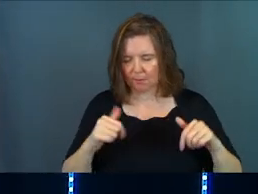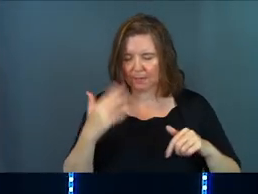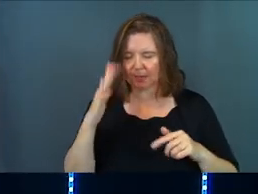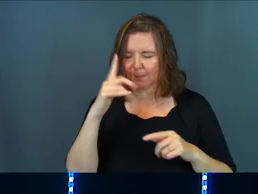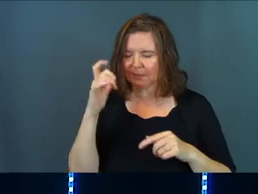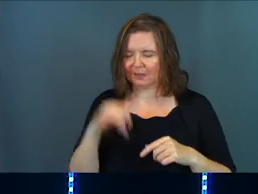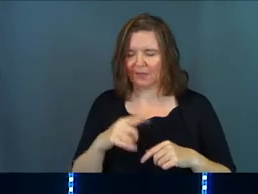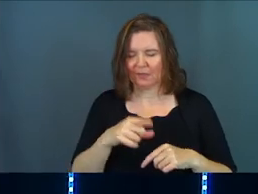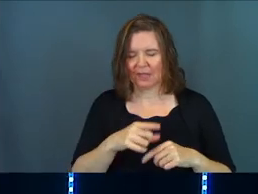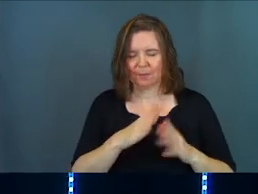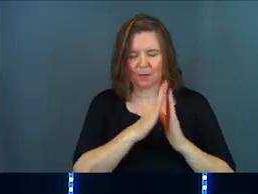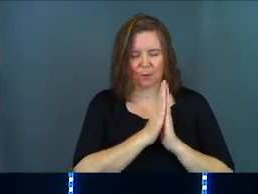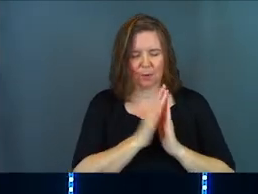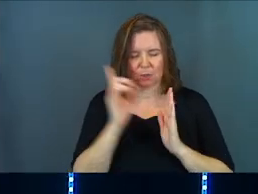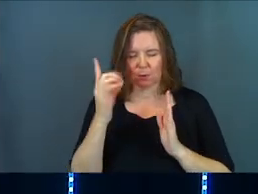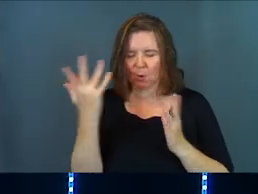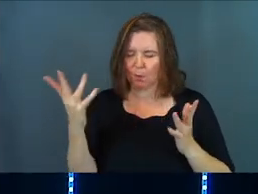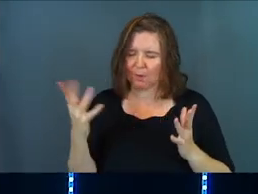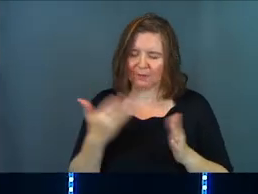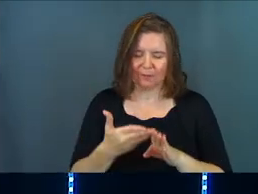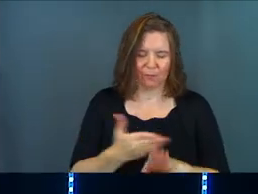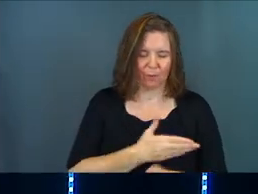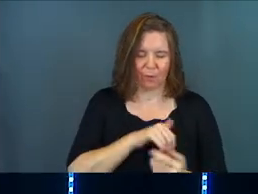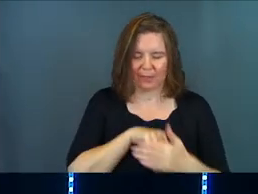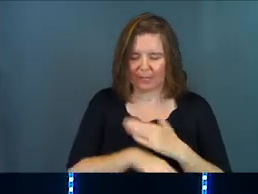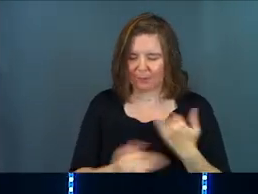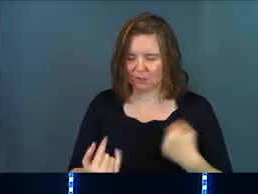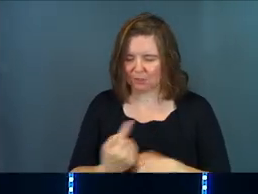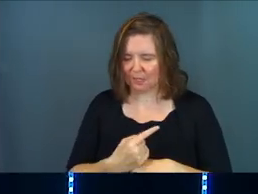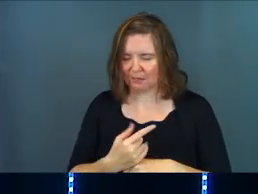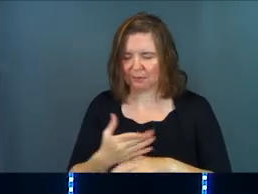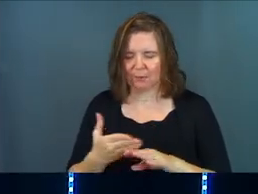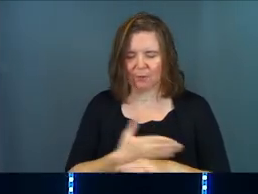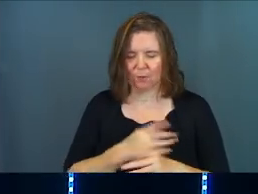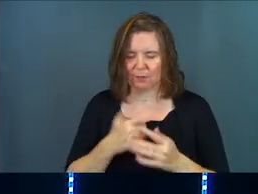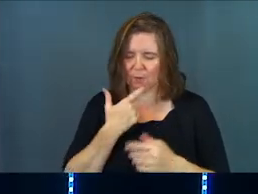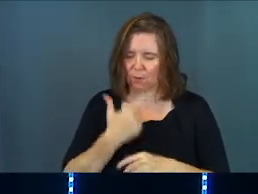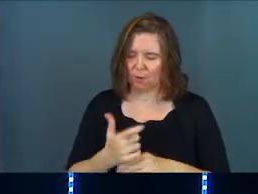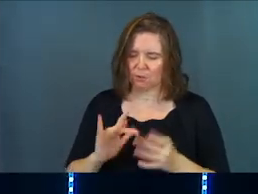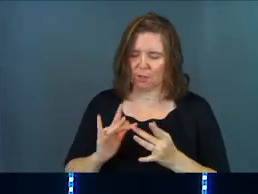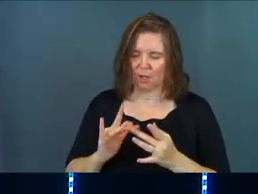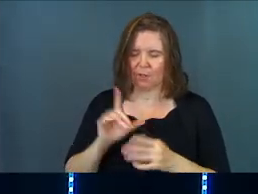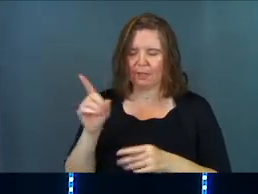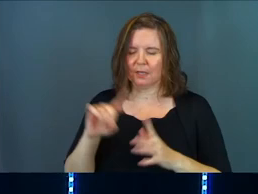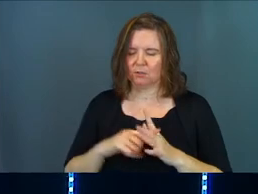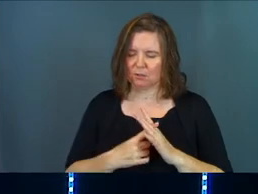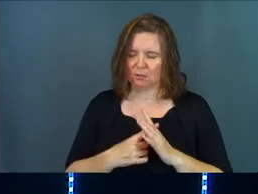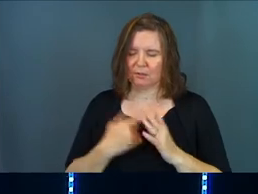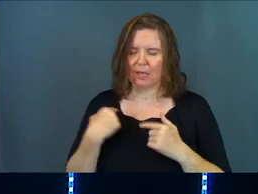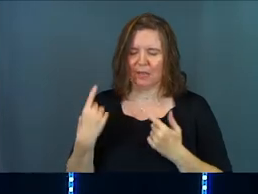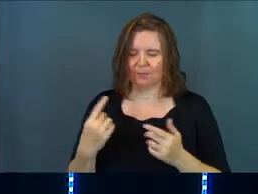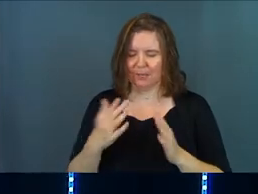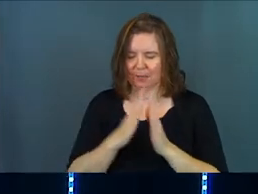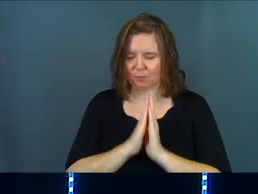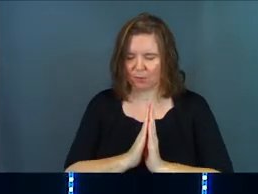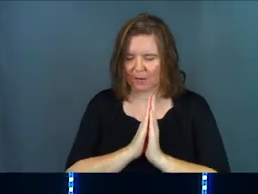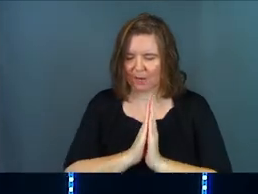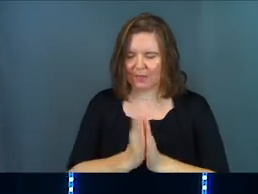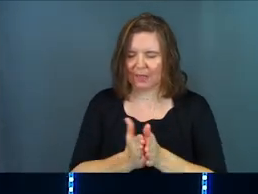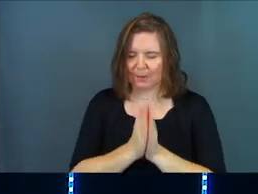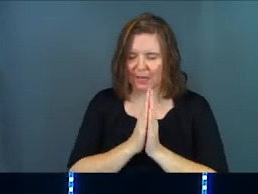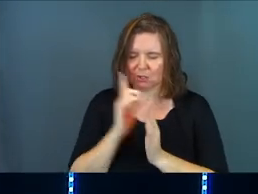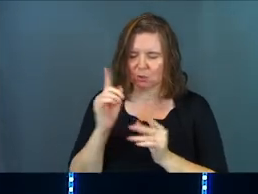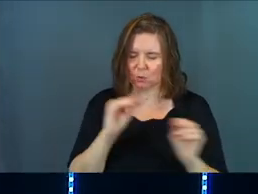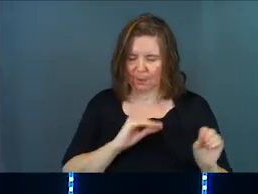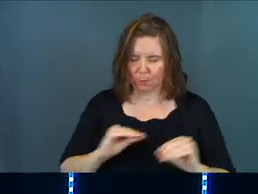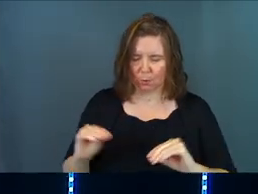God, because of that, they've been praying to you already. Even before they came in here today. Even before they started watching online, Lord. They started, they've been praying. They've been